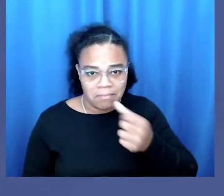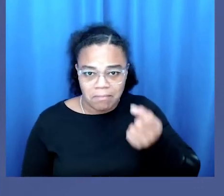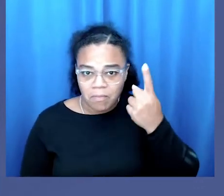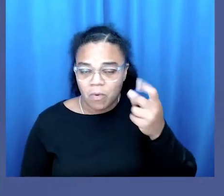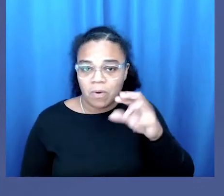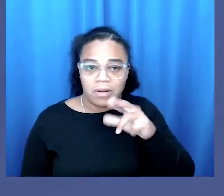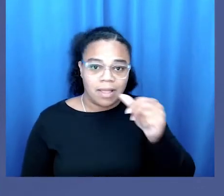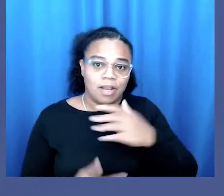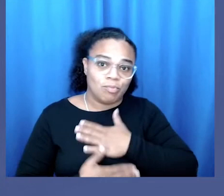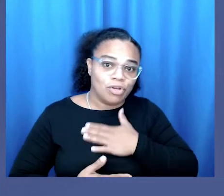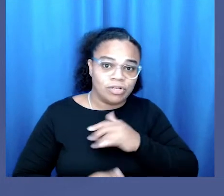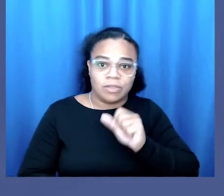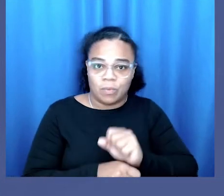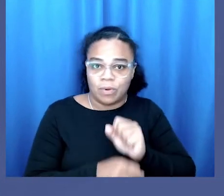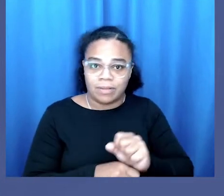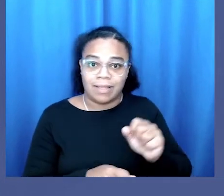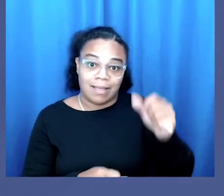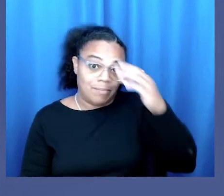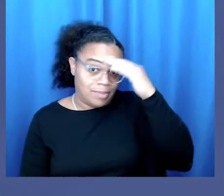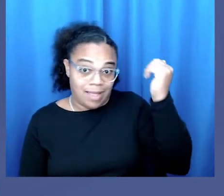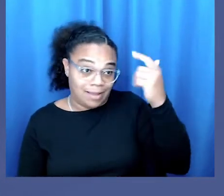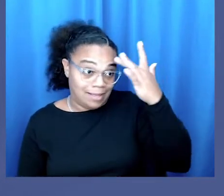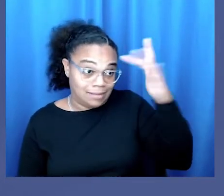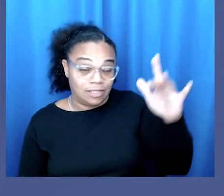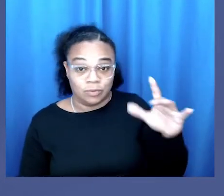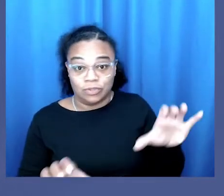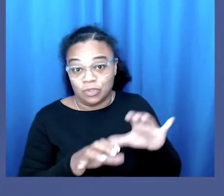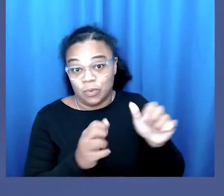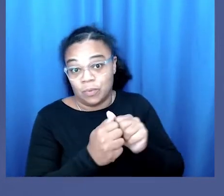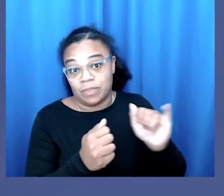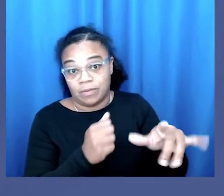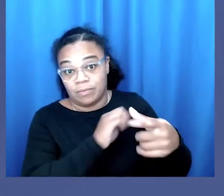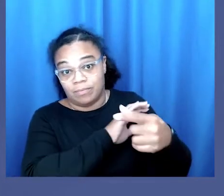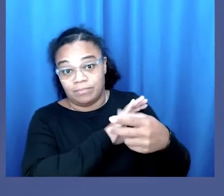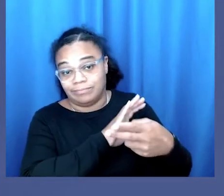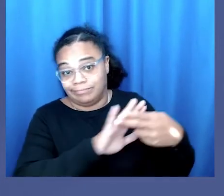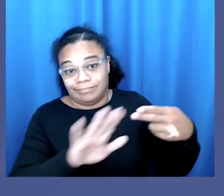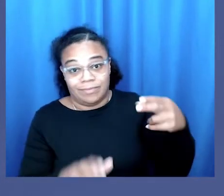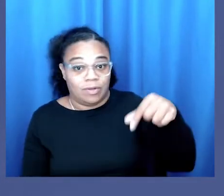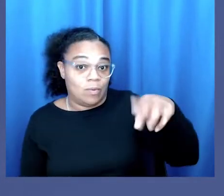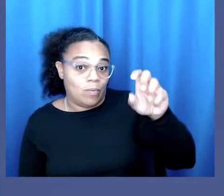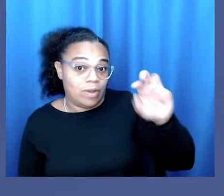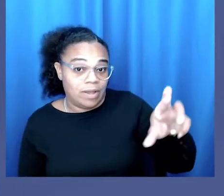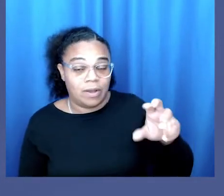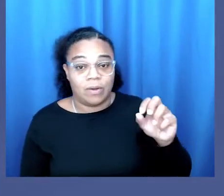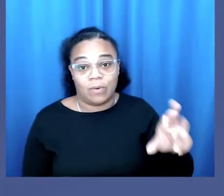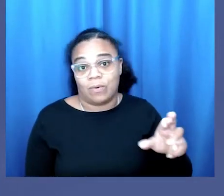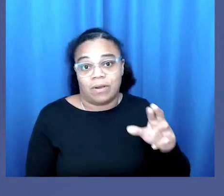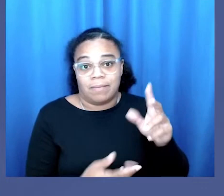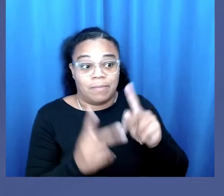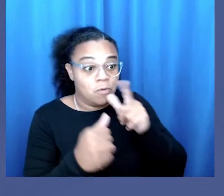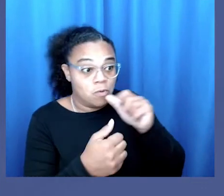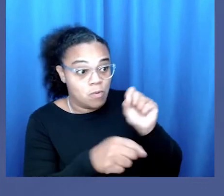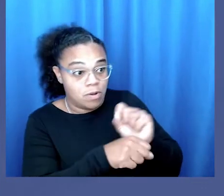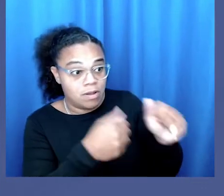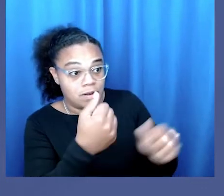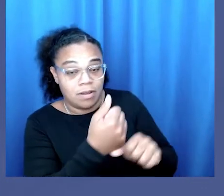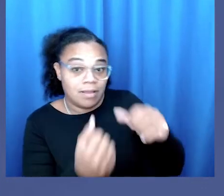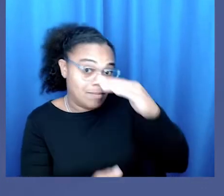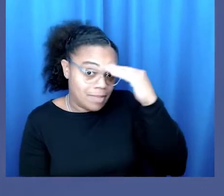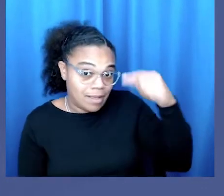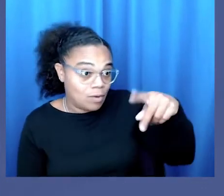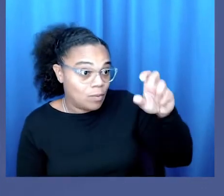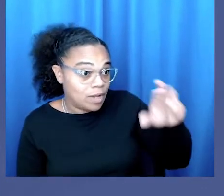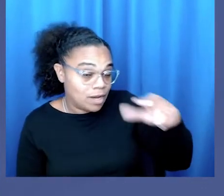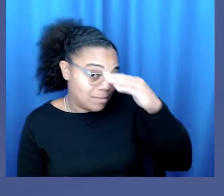I don't understand or appreciate the work that black intellectuals are doing under the banner of queer. I refer to and cite black theorists who work under black queer